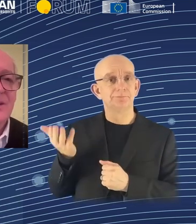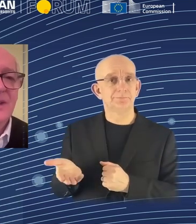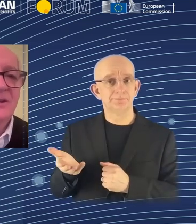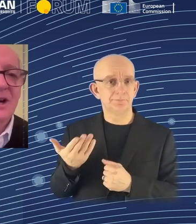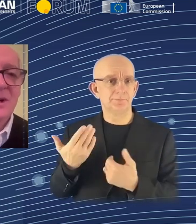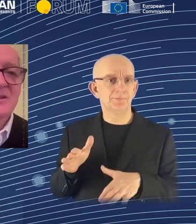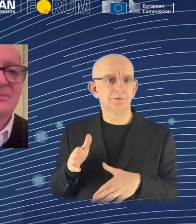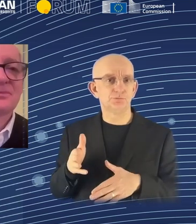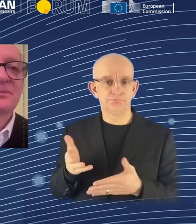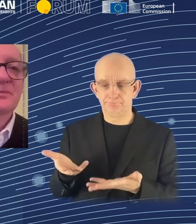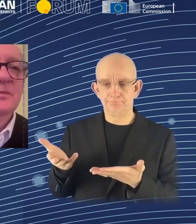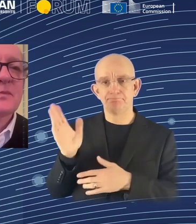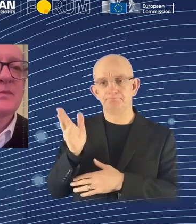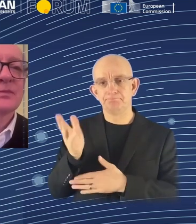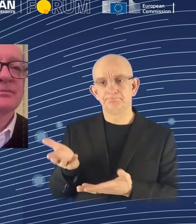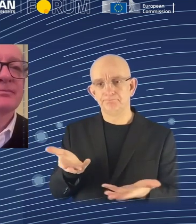Thank you very much.